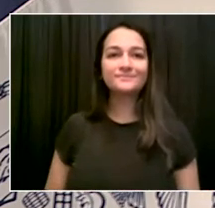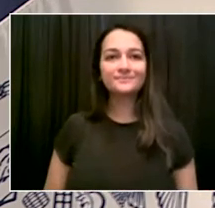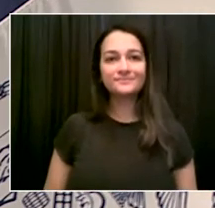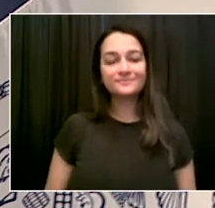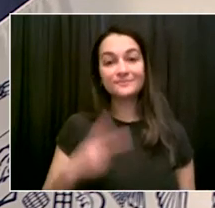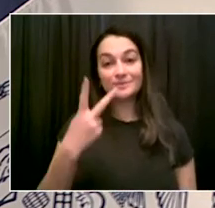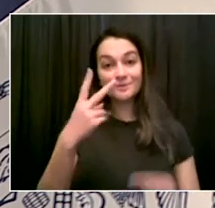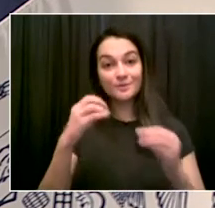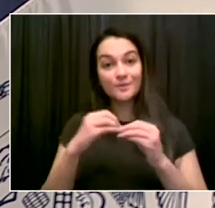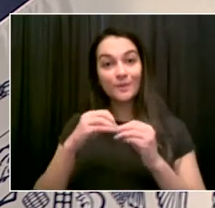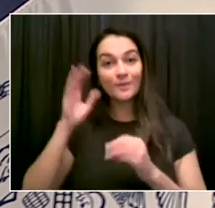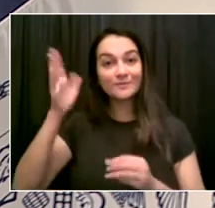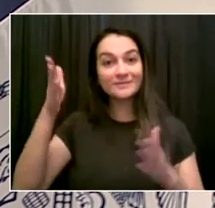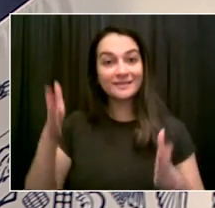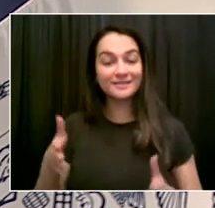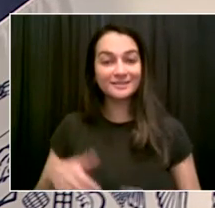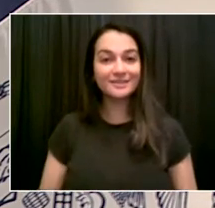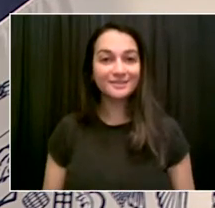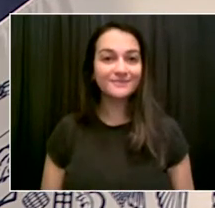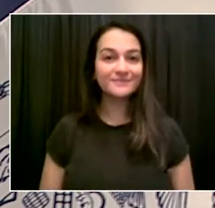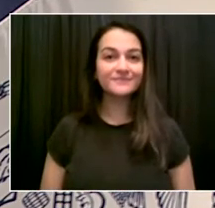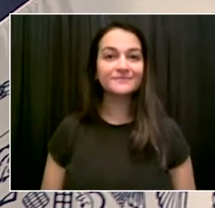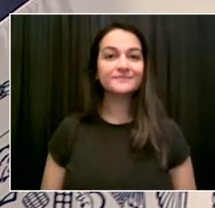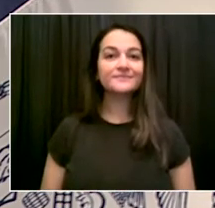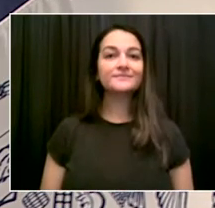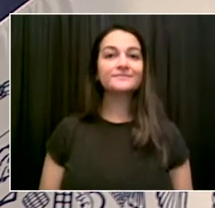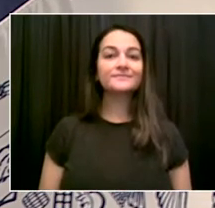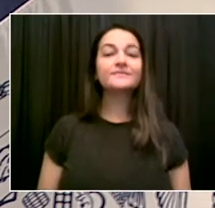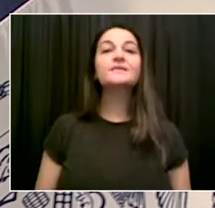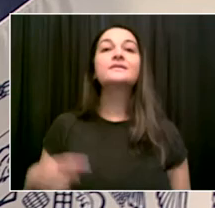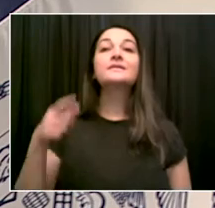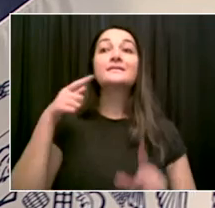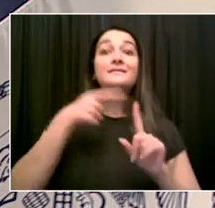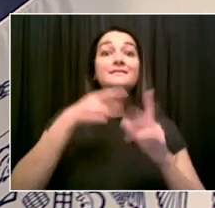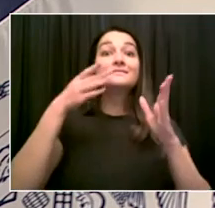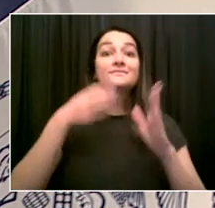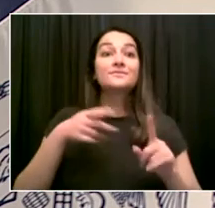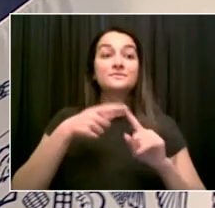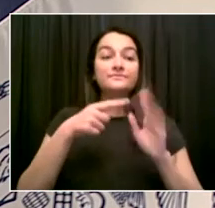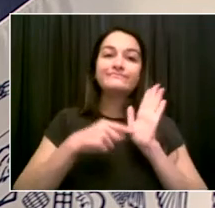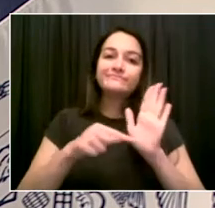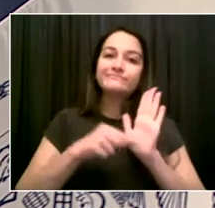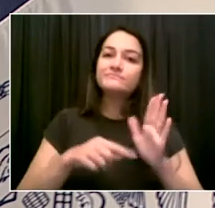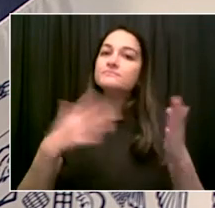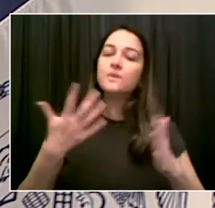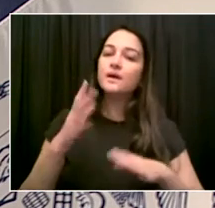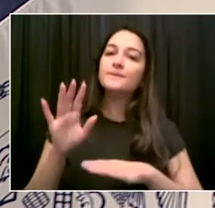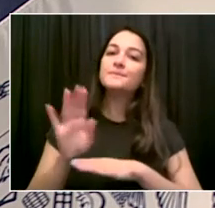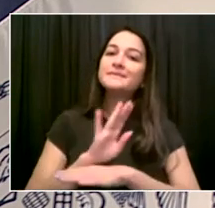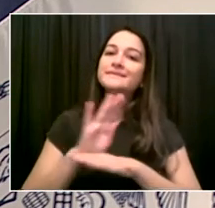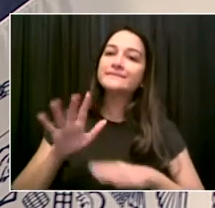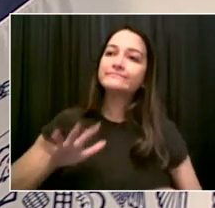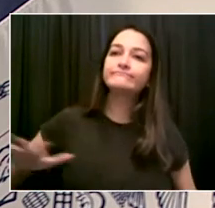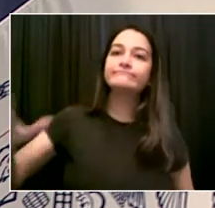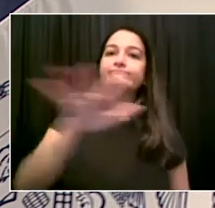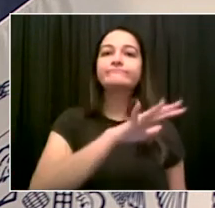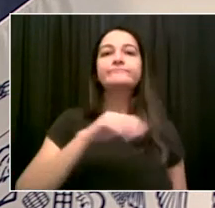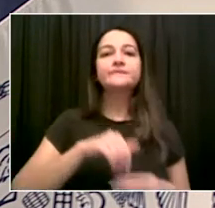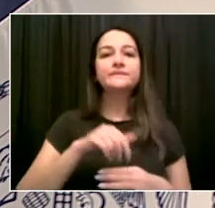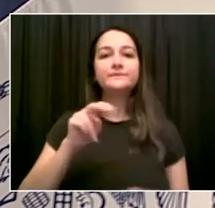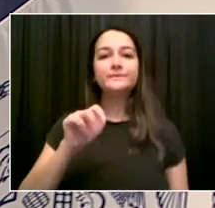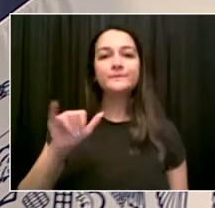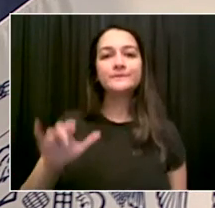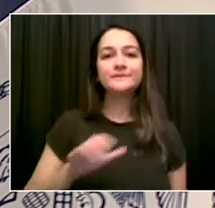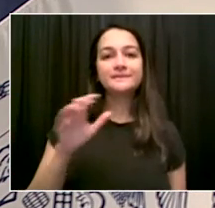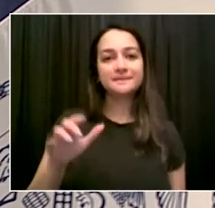directly affected by this policy and believe in it because they understand the frontline impact that